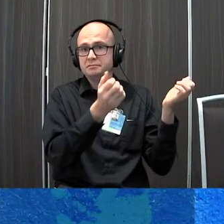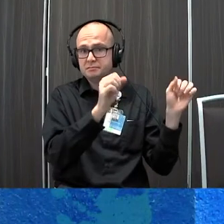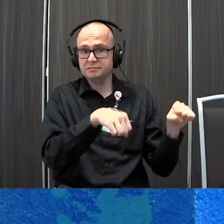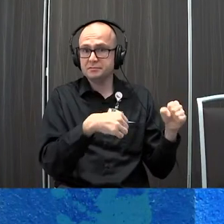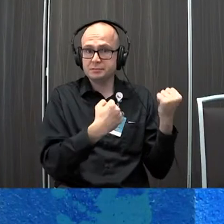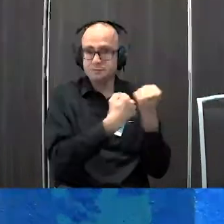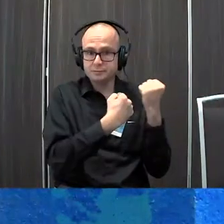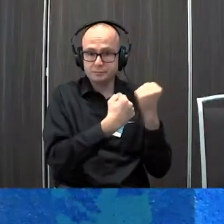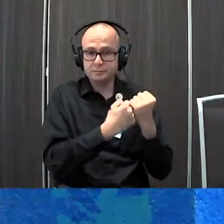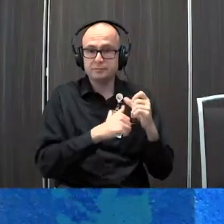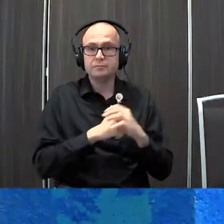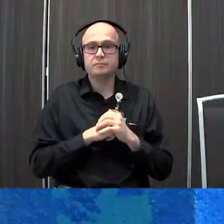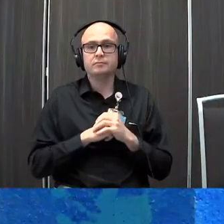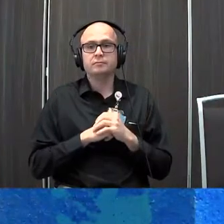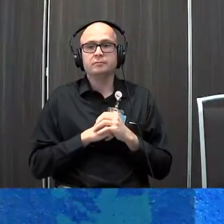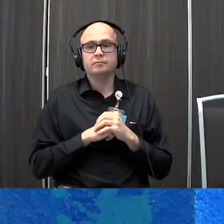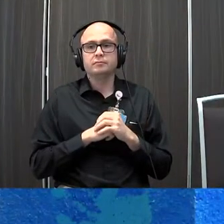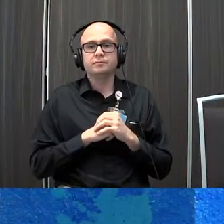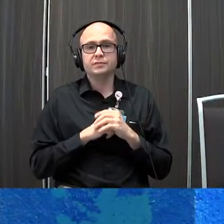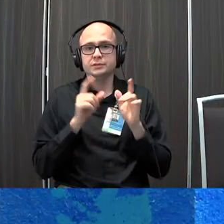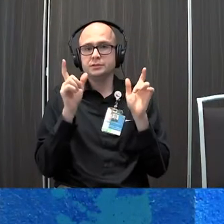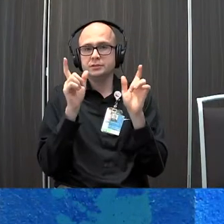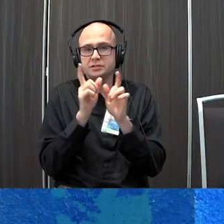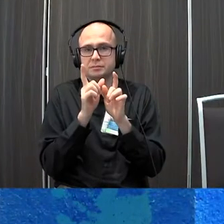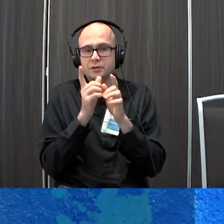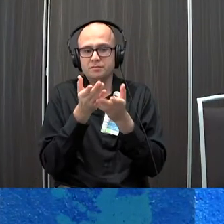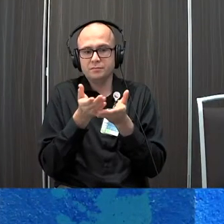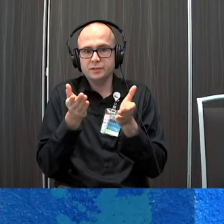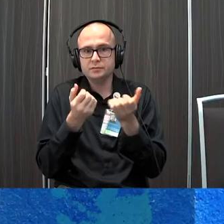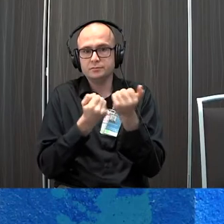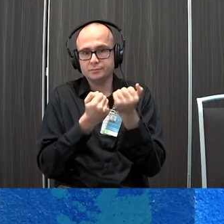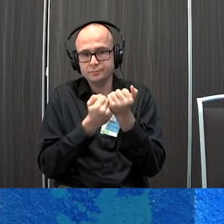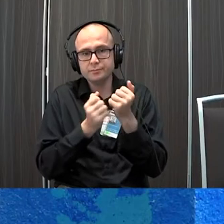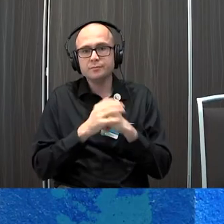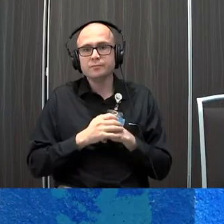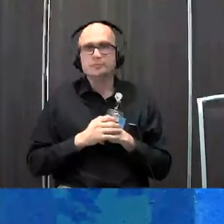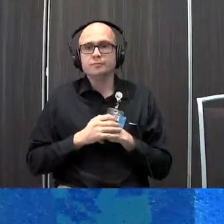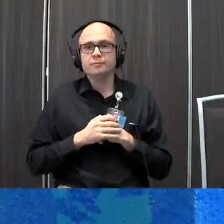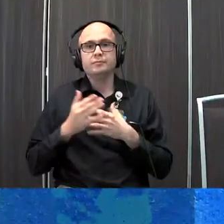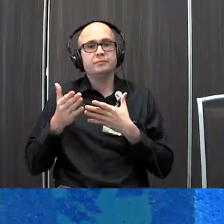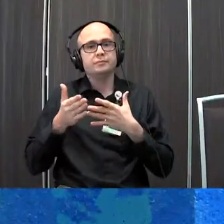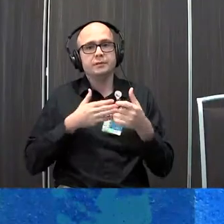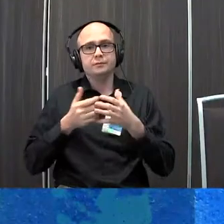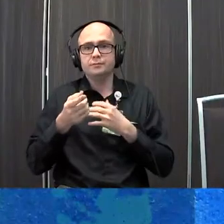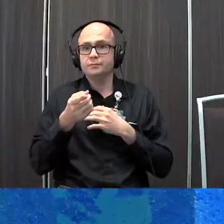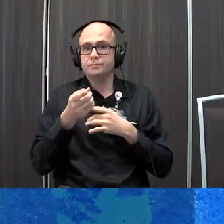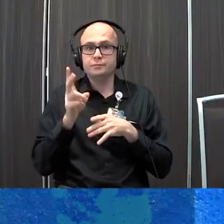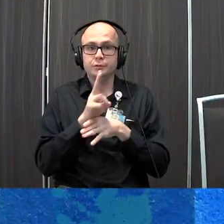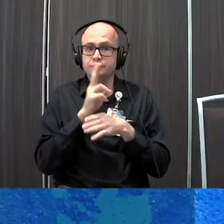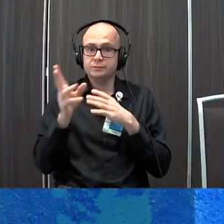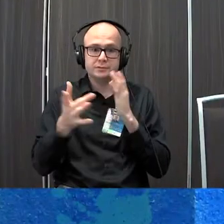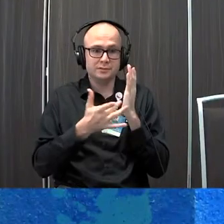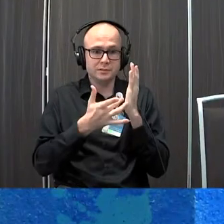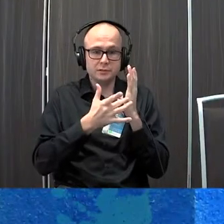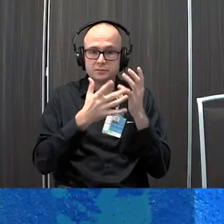supportive and then the small object support so even when using a high technology